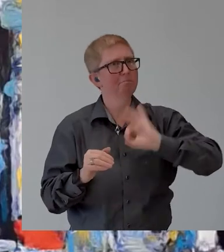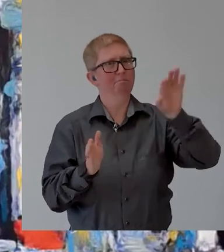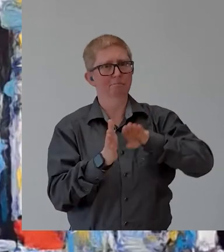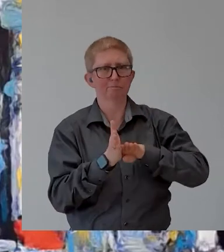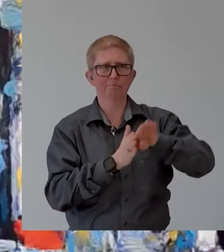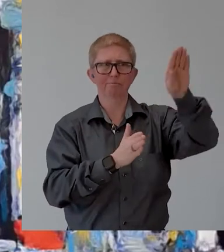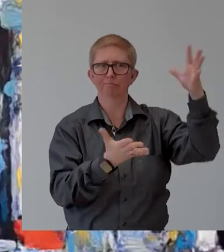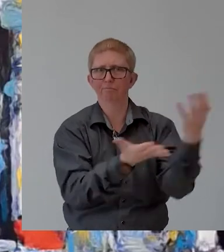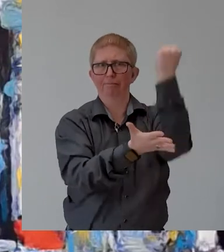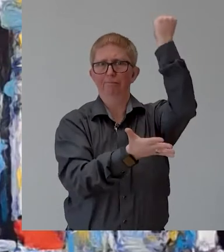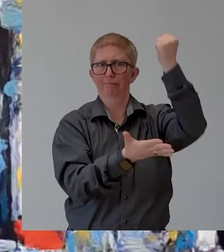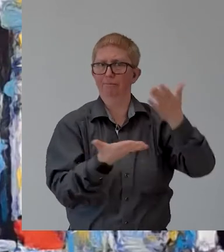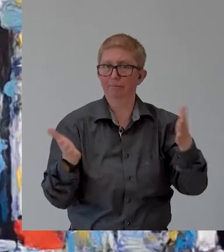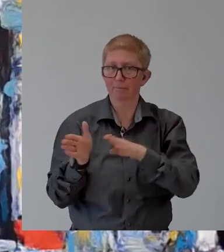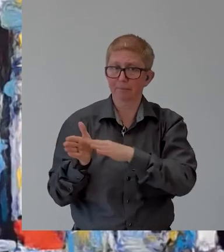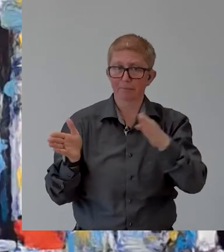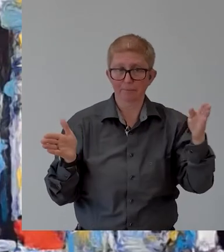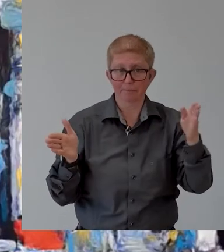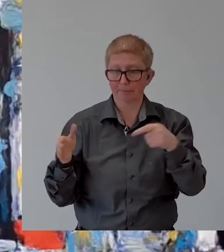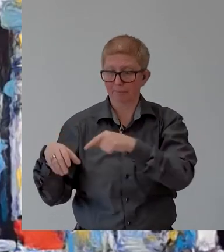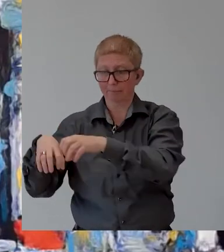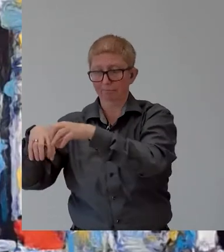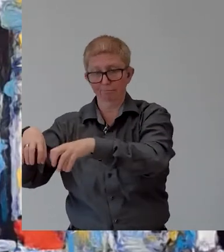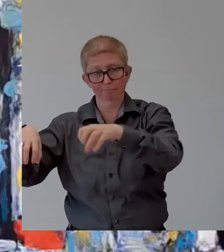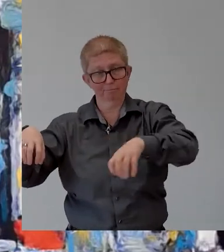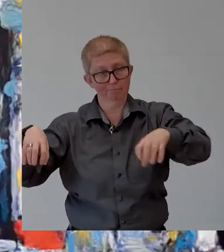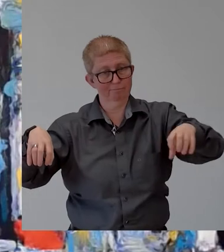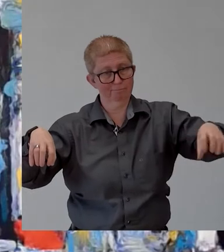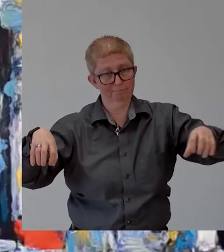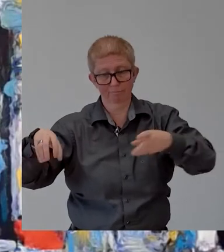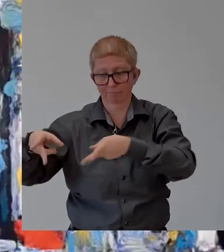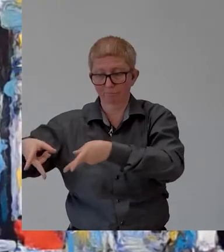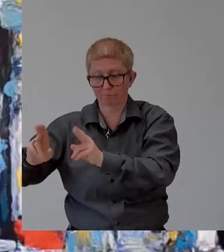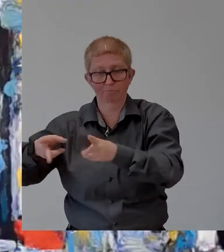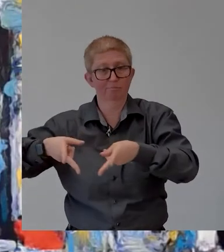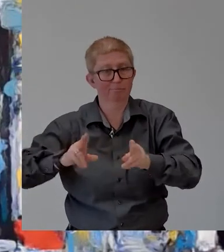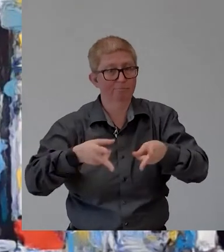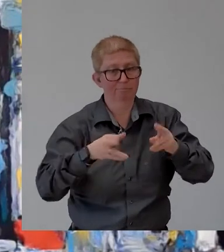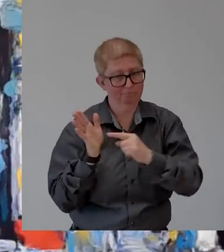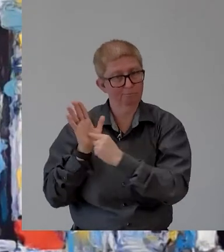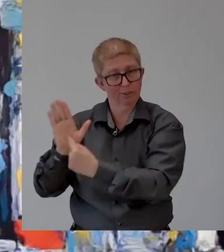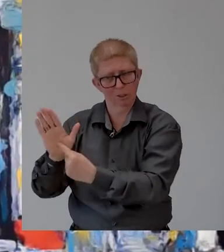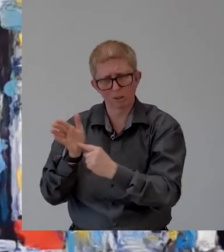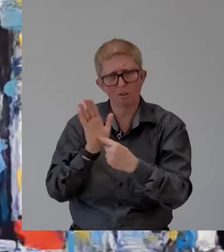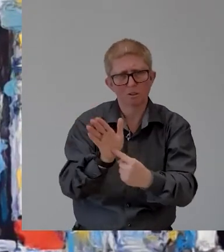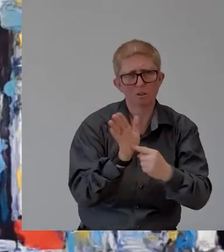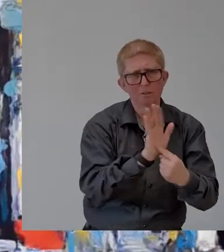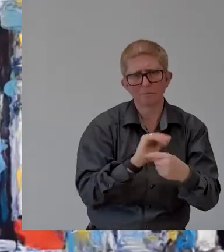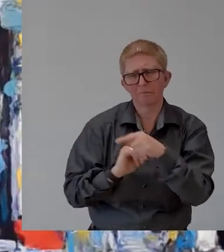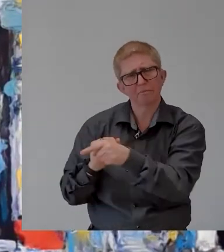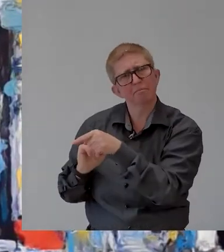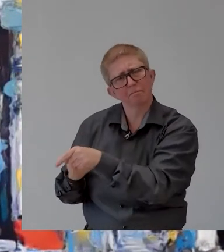examine the challenges people with various disabilities encounter you will have a chance to experience some of these challenges